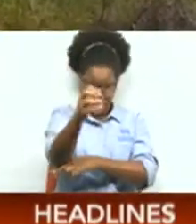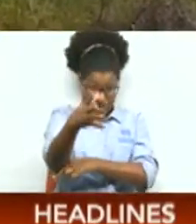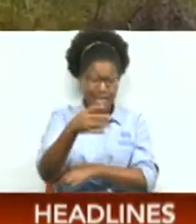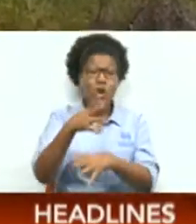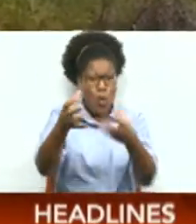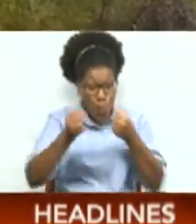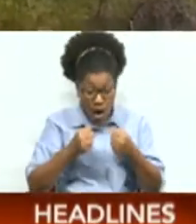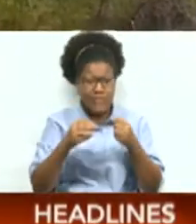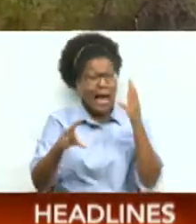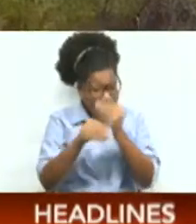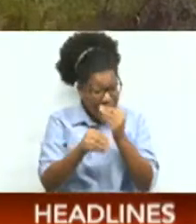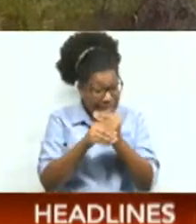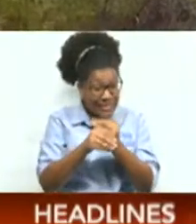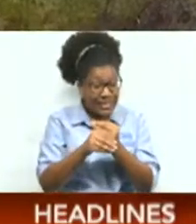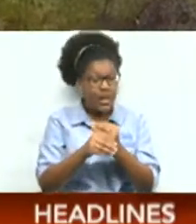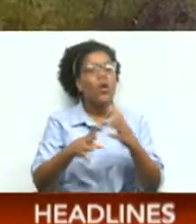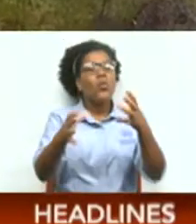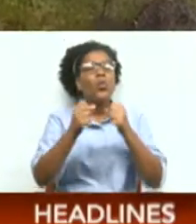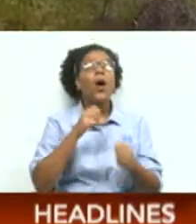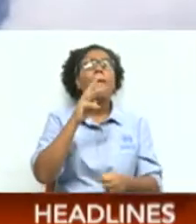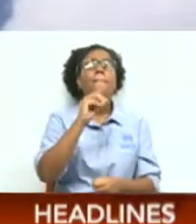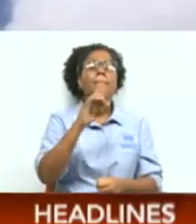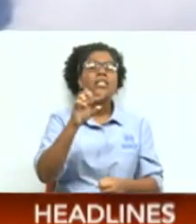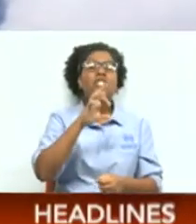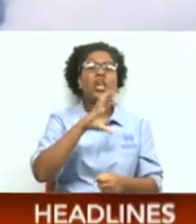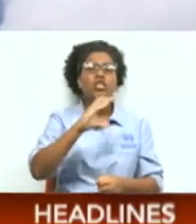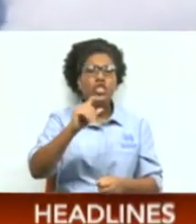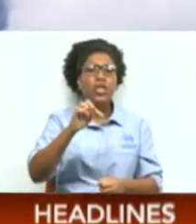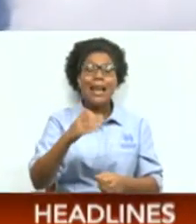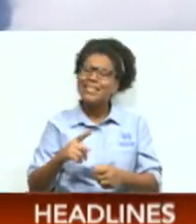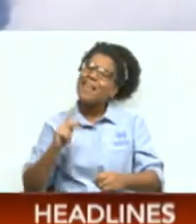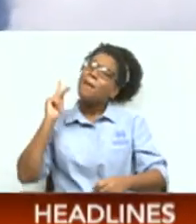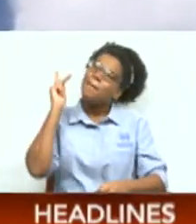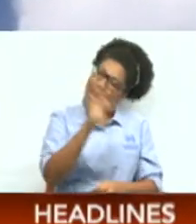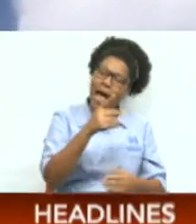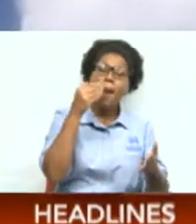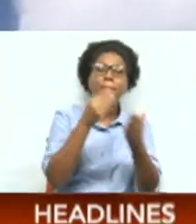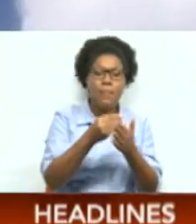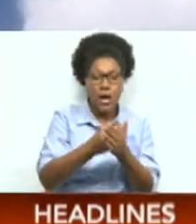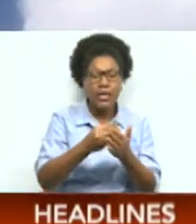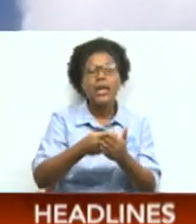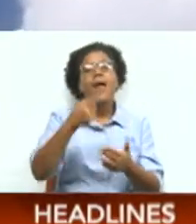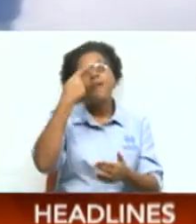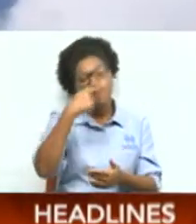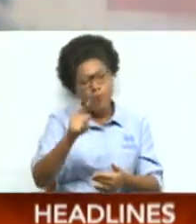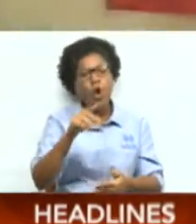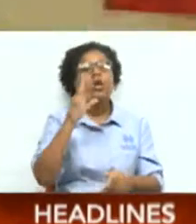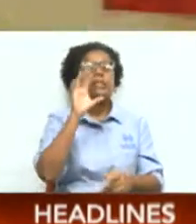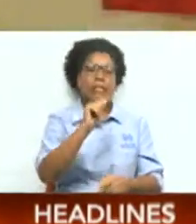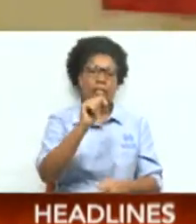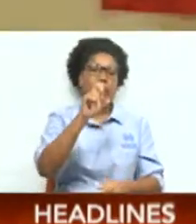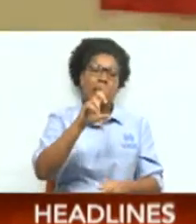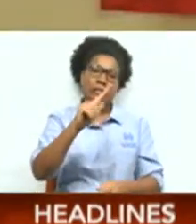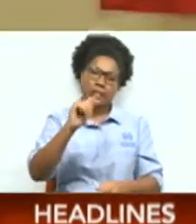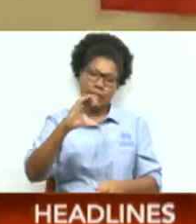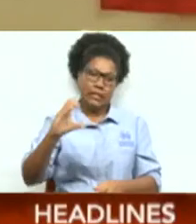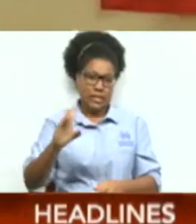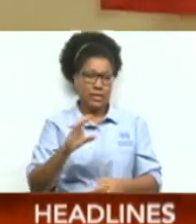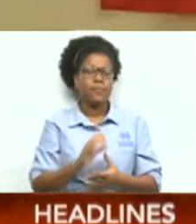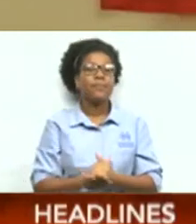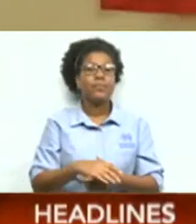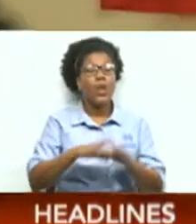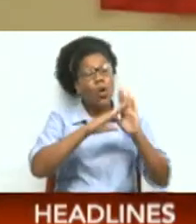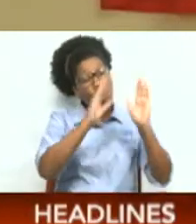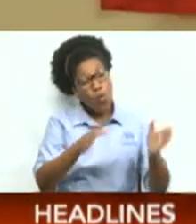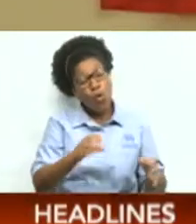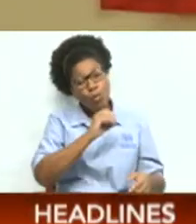to all of that, we would want Mr. Charles to reimburse us for the money he's paid to TNTech. Homeowners are calling on opposition